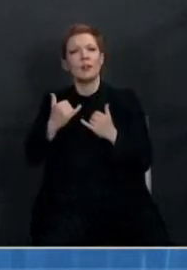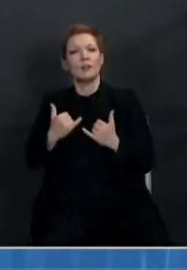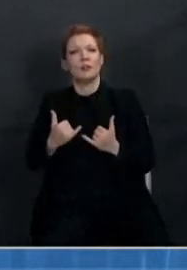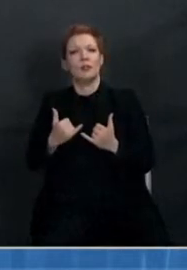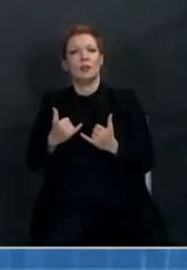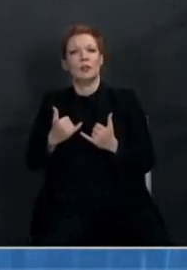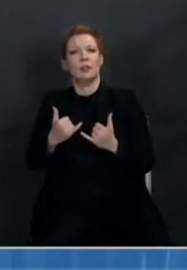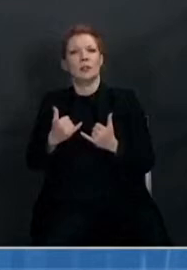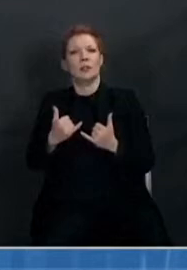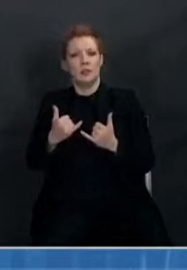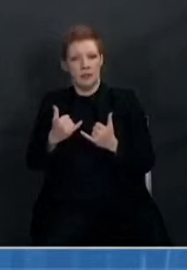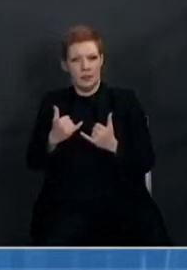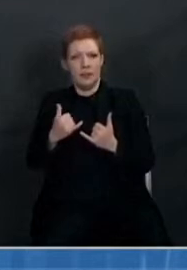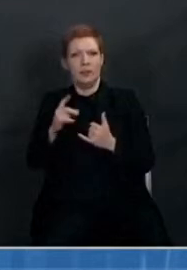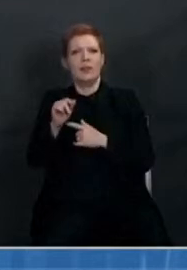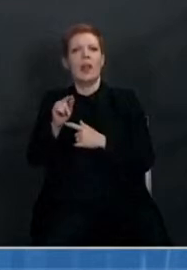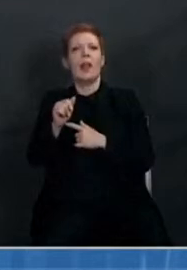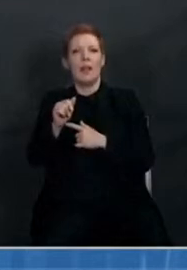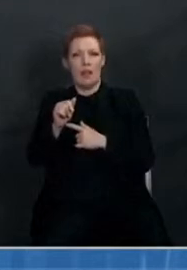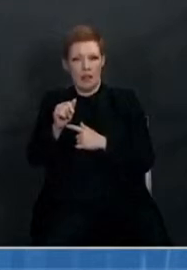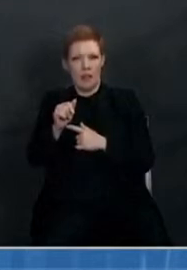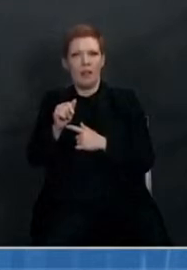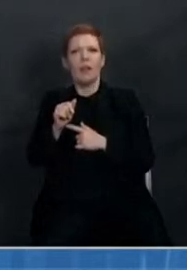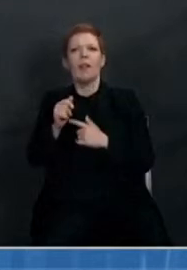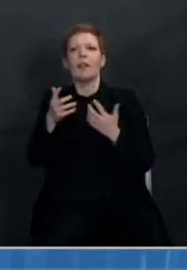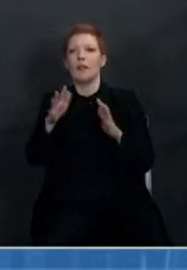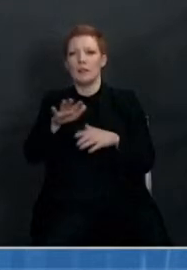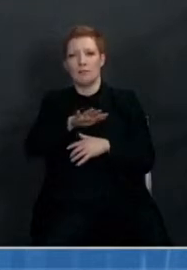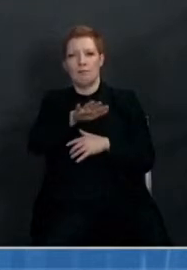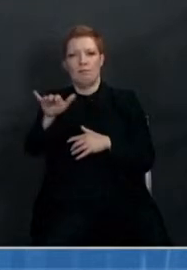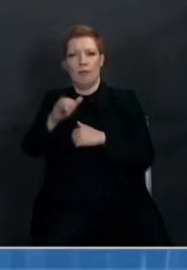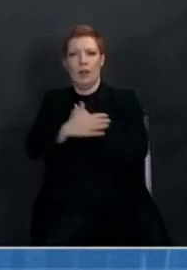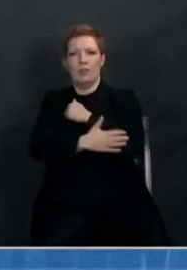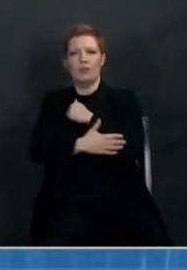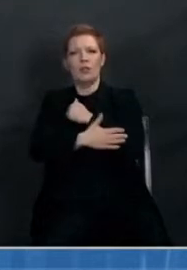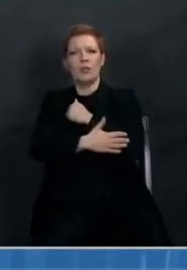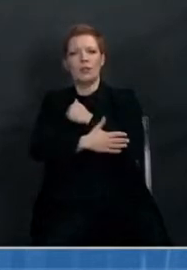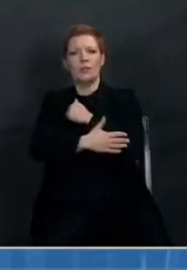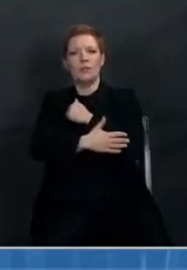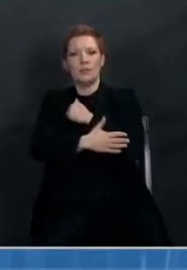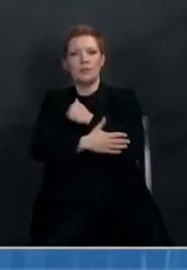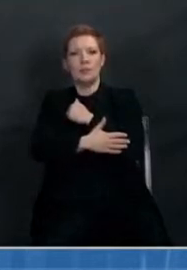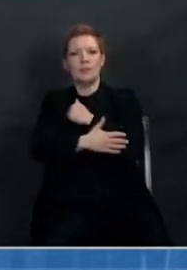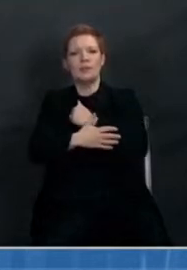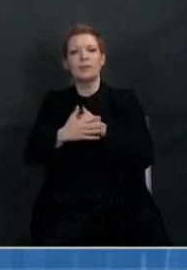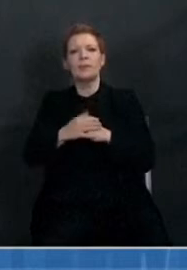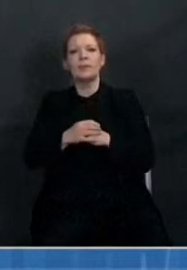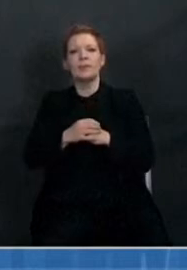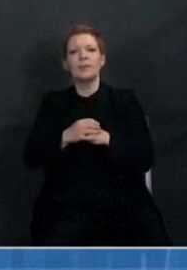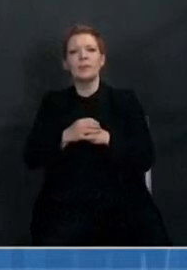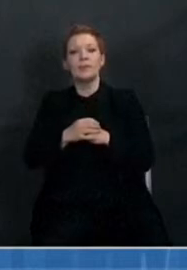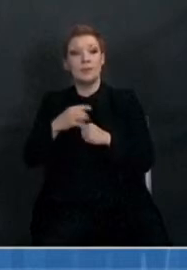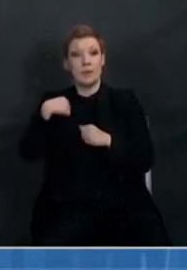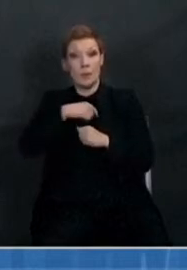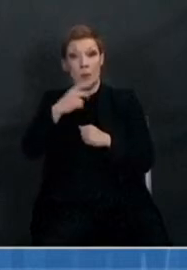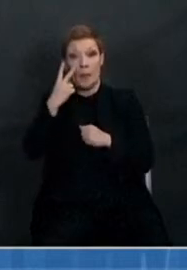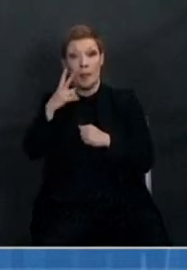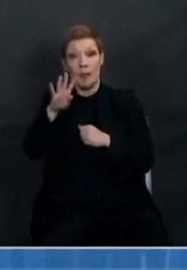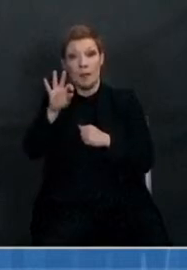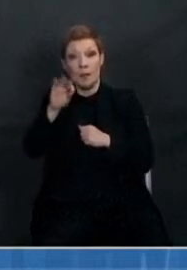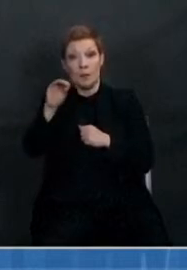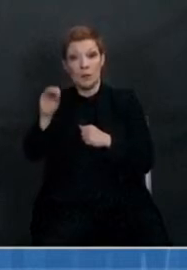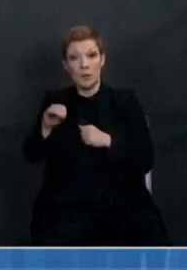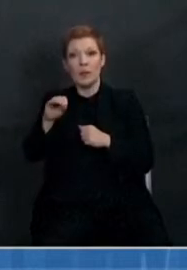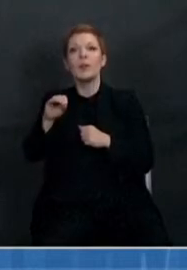the current state of the data being reported to us from states and localities across the country. So returning to cases, you see that 49% of COVID